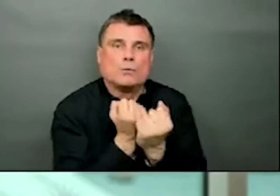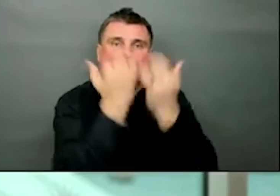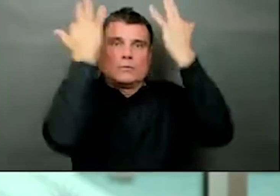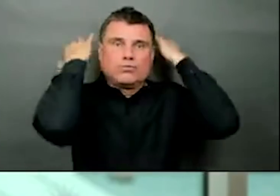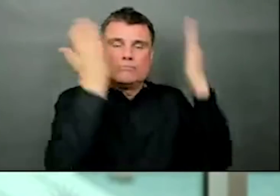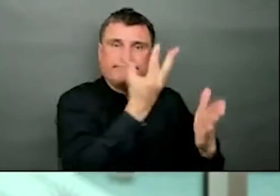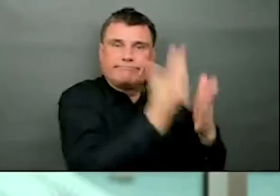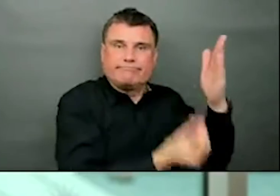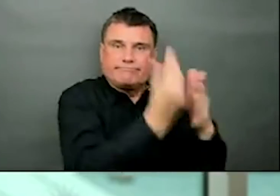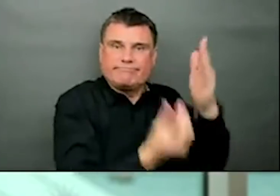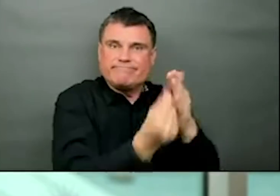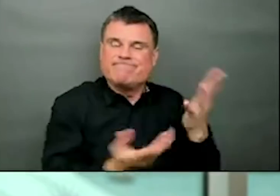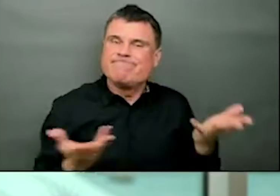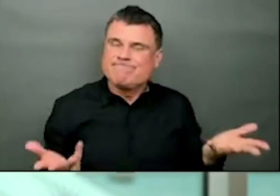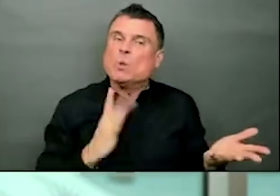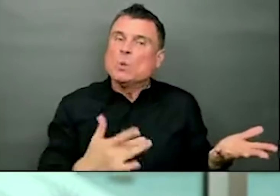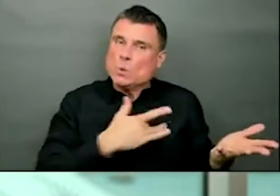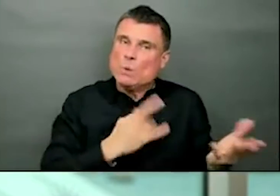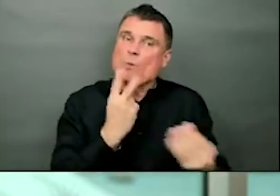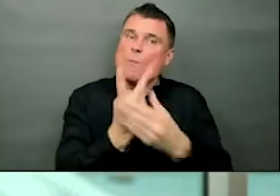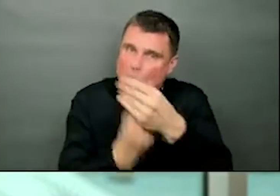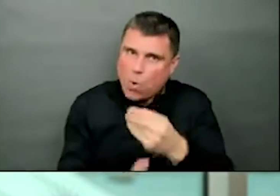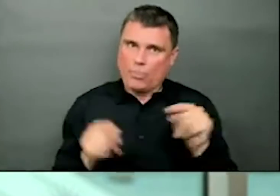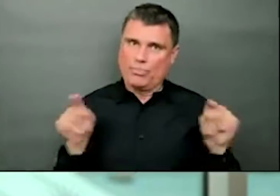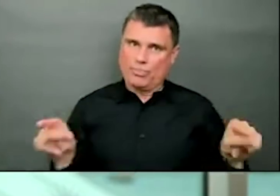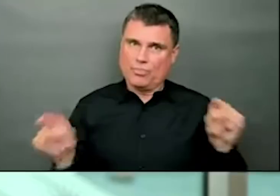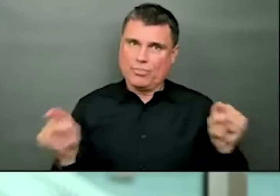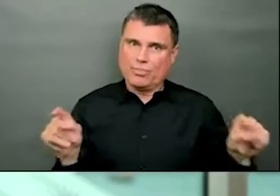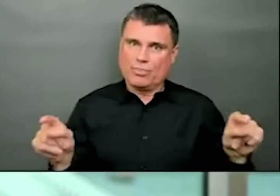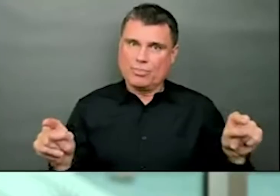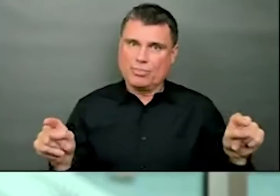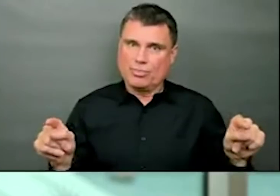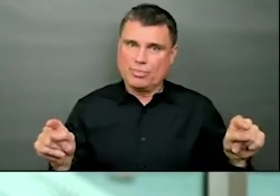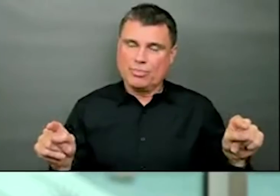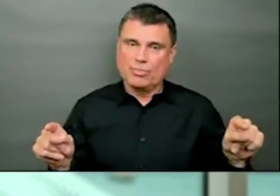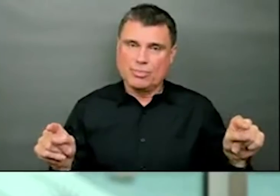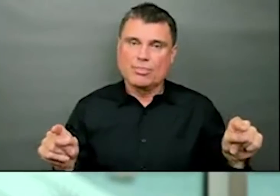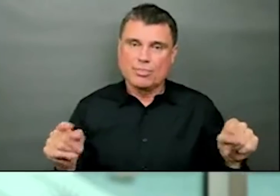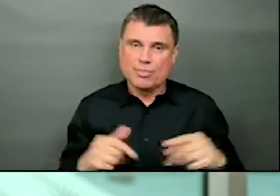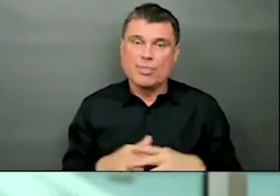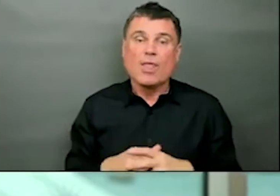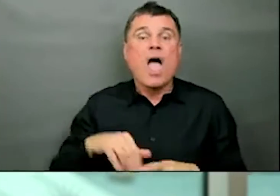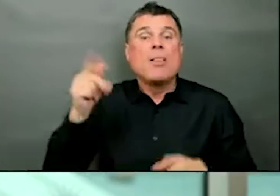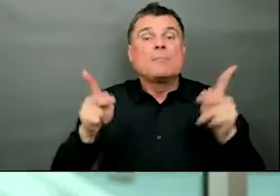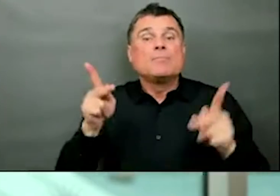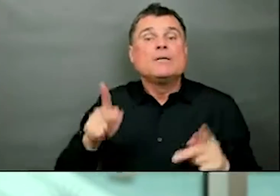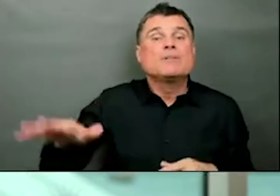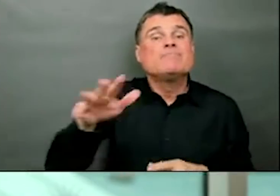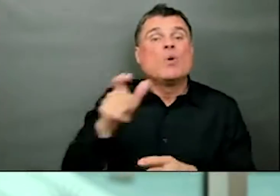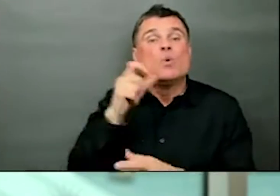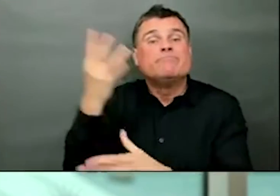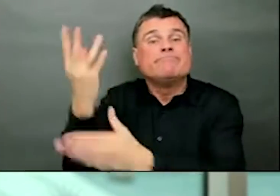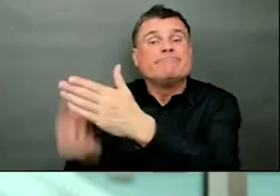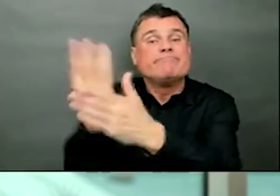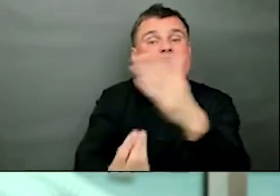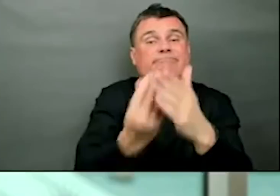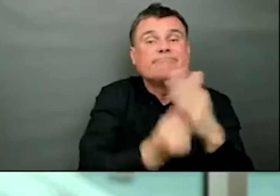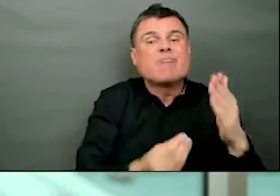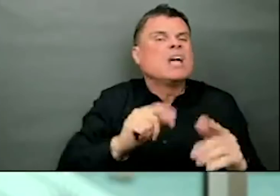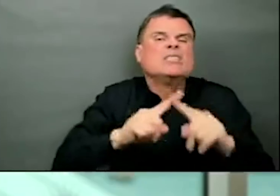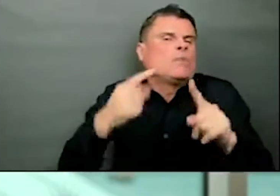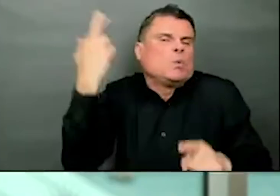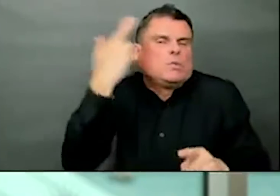this pandemic, even if it is not connected to a public health emergency, it is a hard time and we are thinking of you and have you in our hearts.